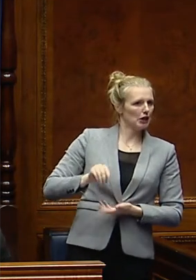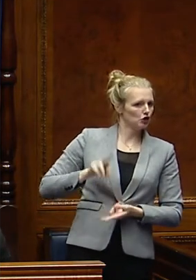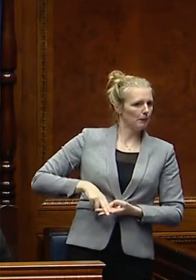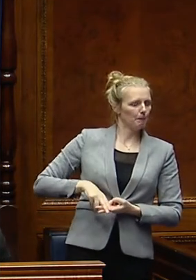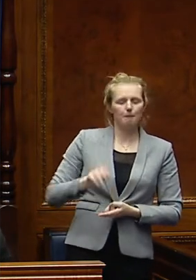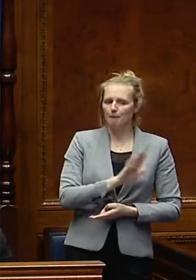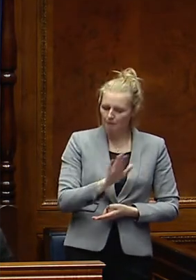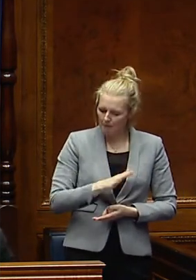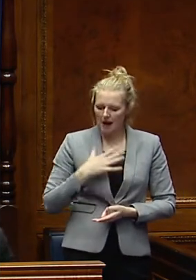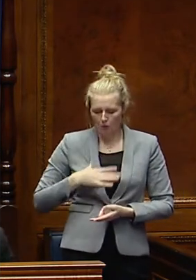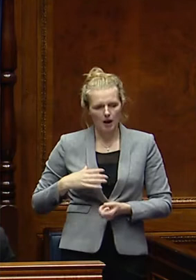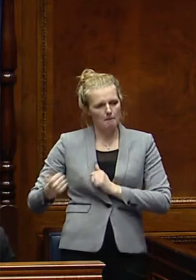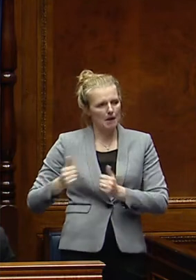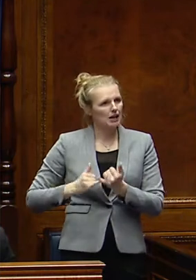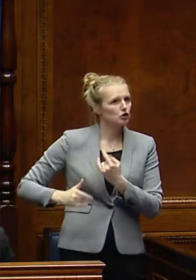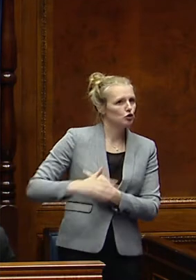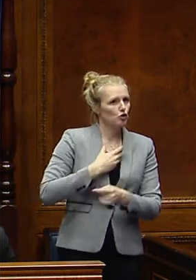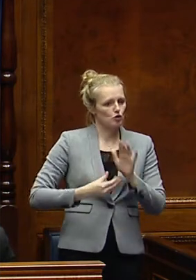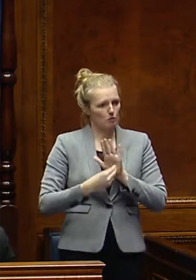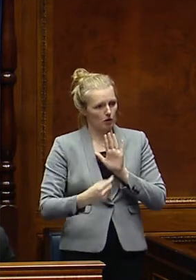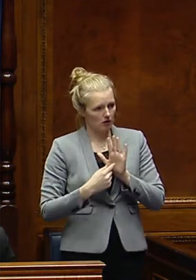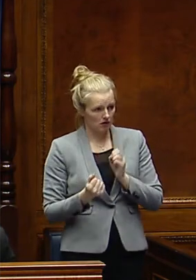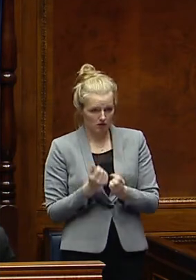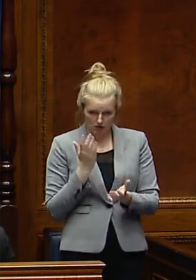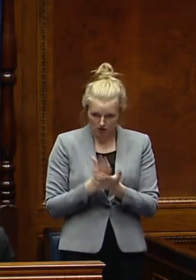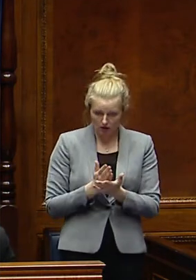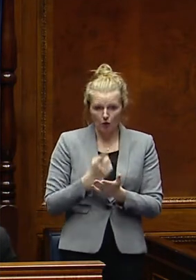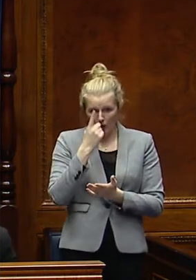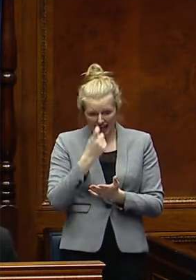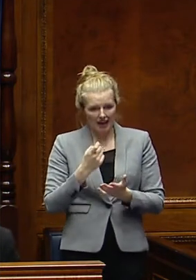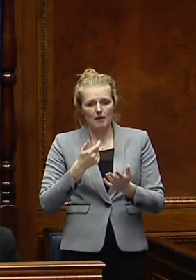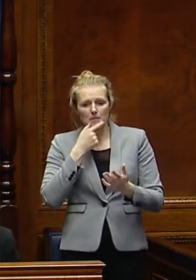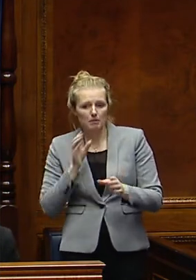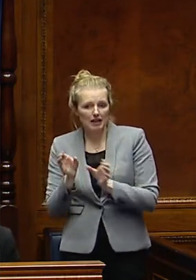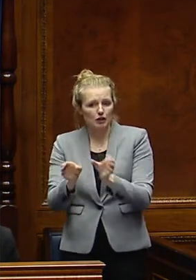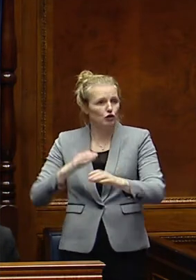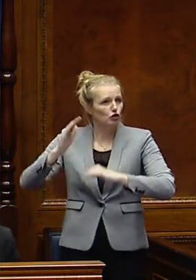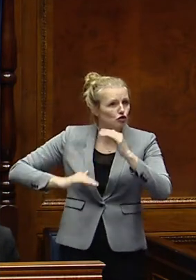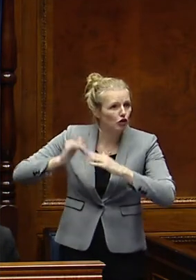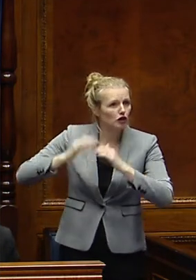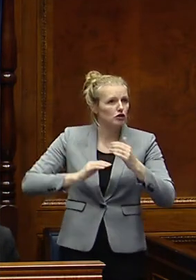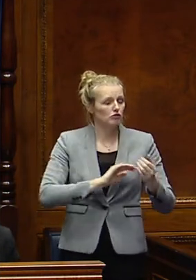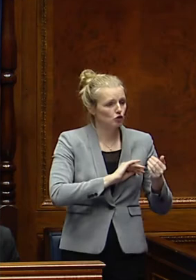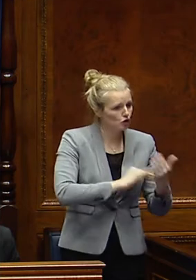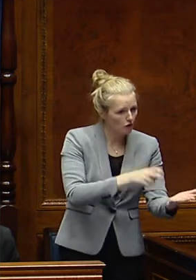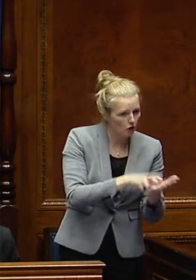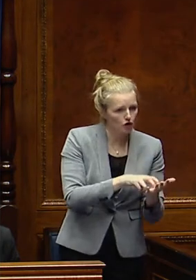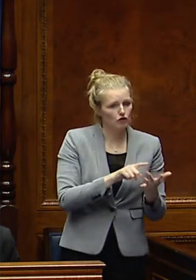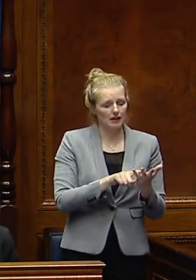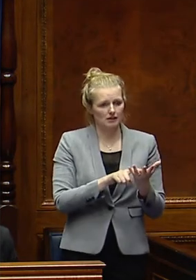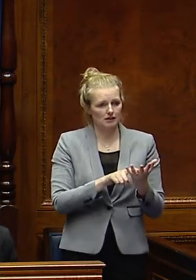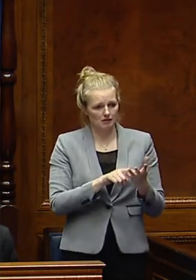the promotion of the bi-social model to incorporate social clauses into construction and services contracts according to the relevant